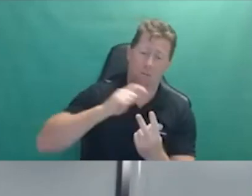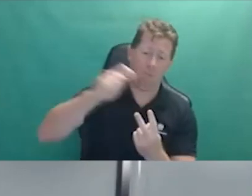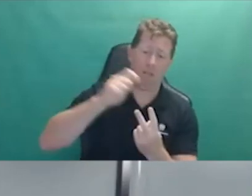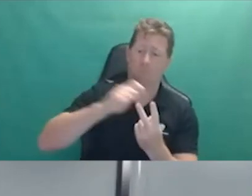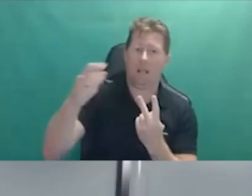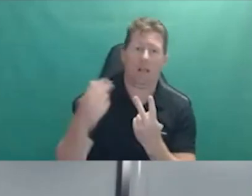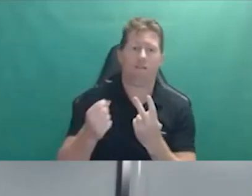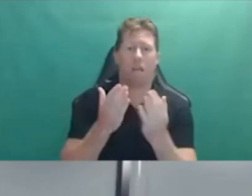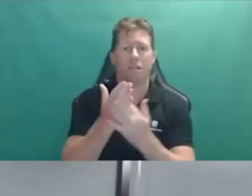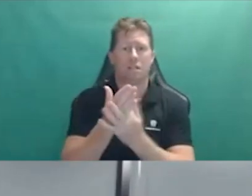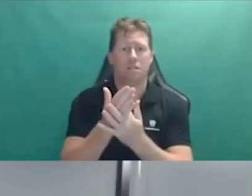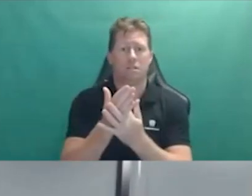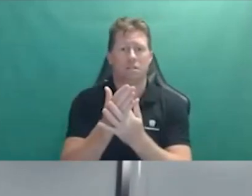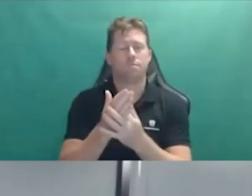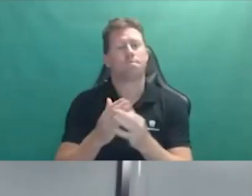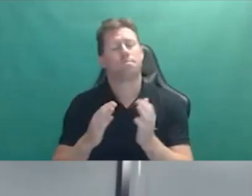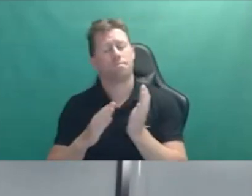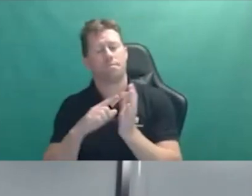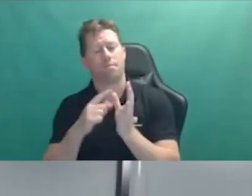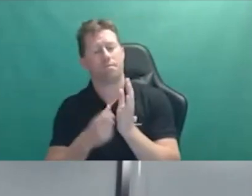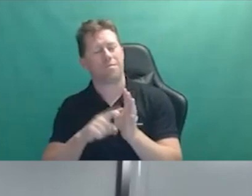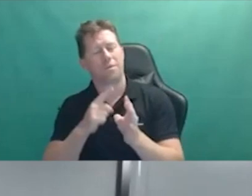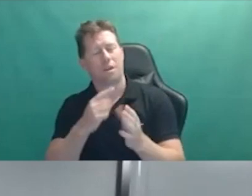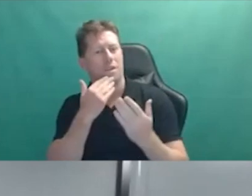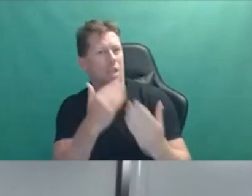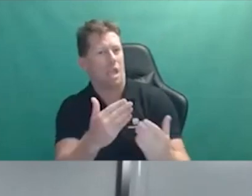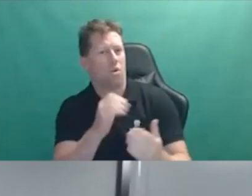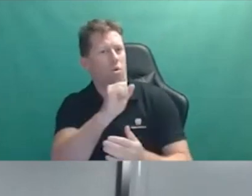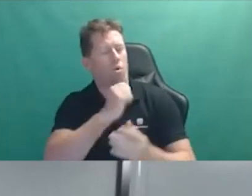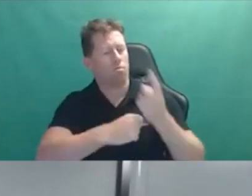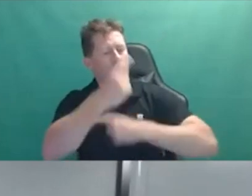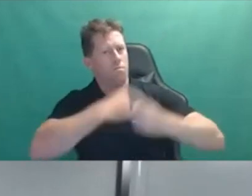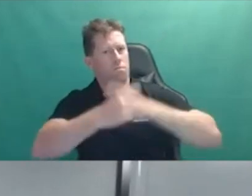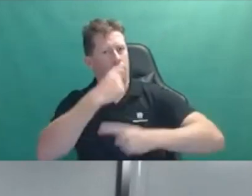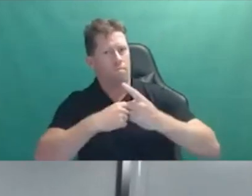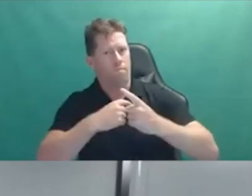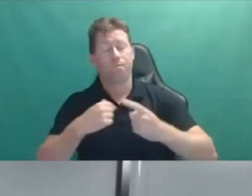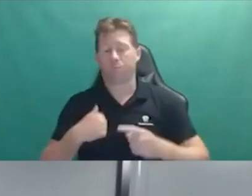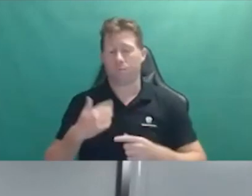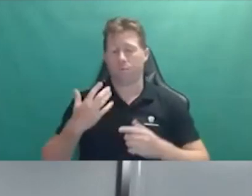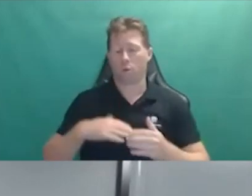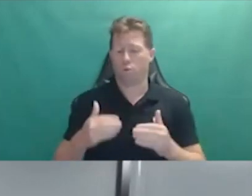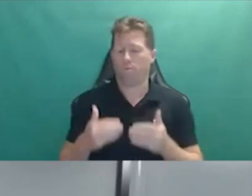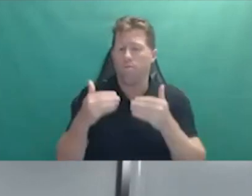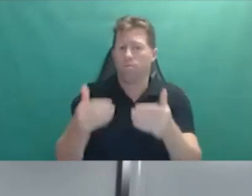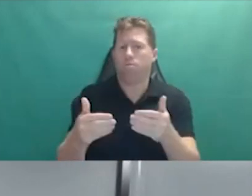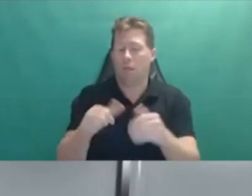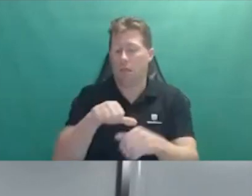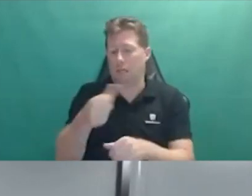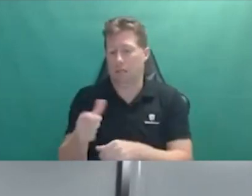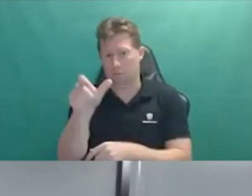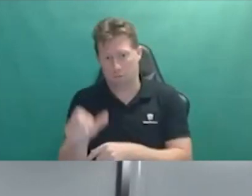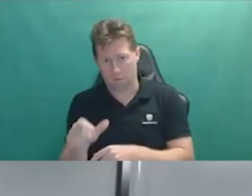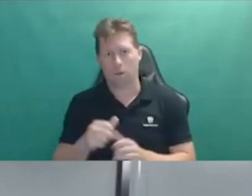really appreciate you sharing that today. Look, we're moving on with the agenda and there's the